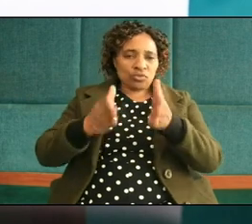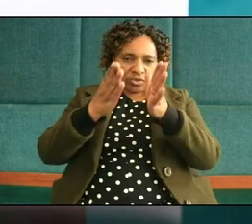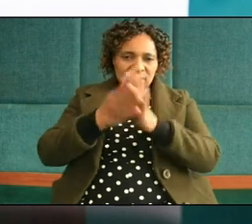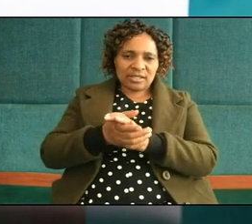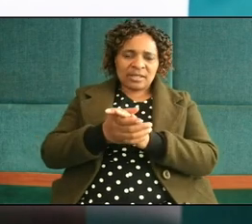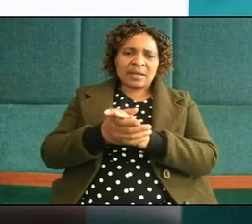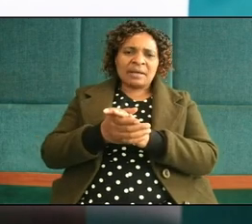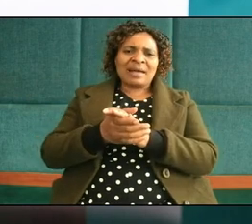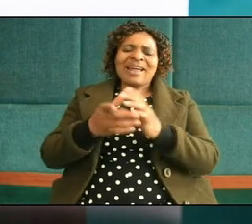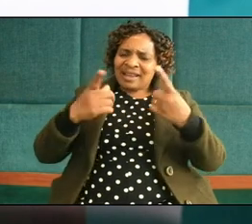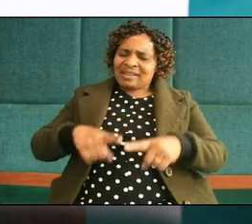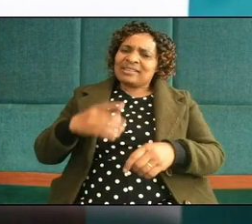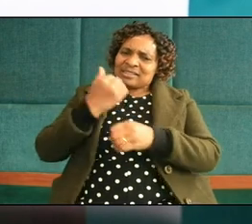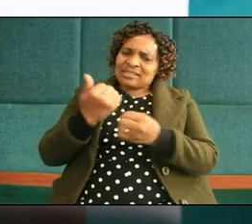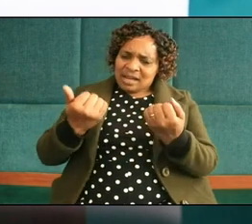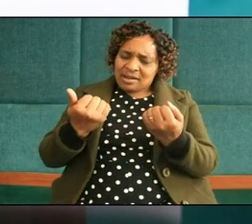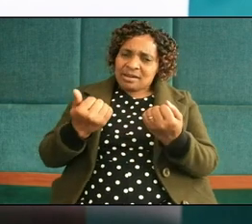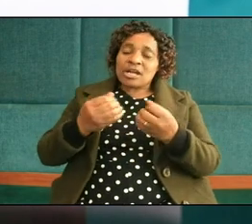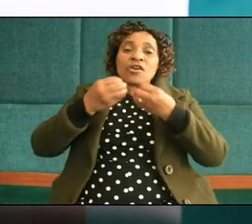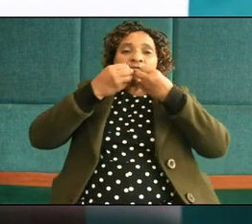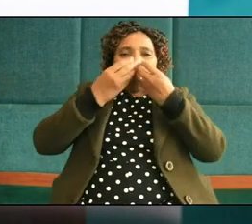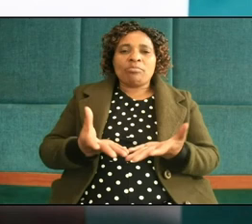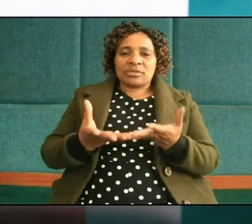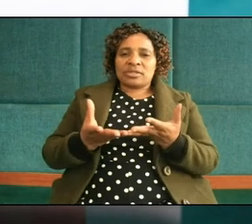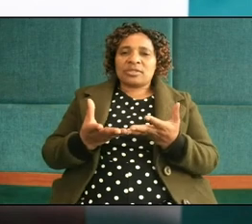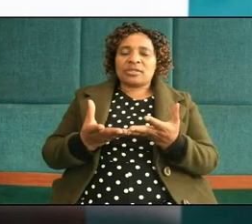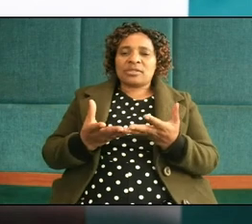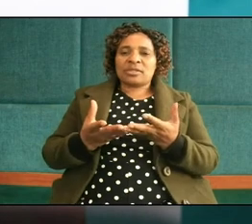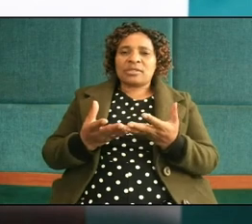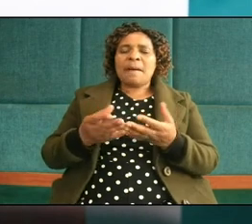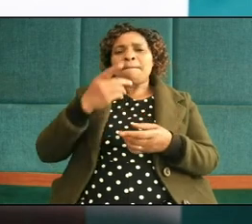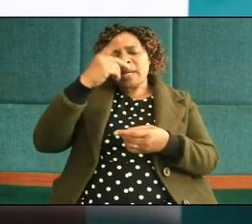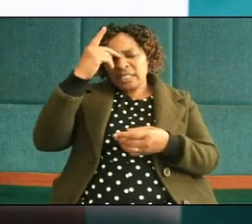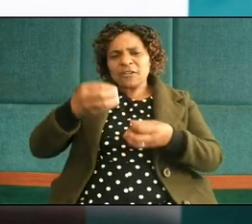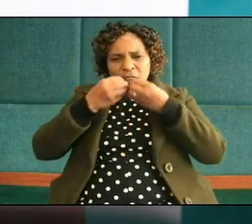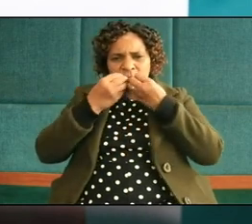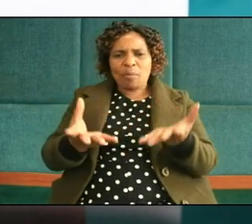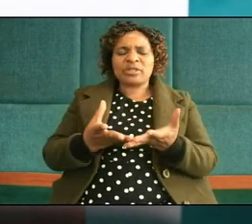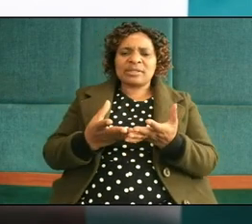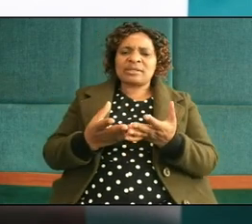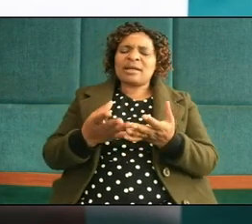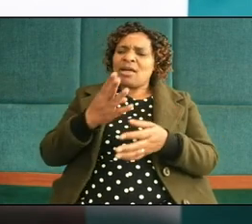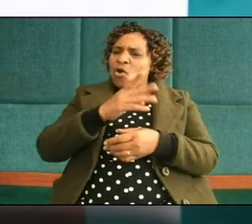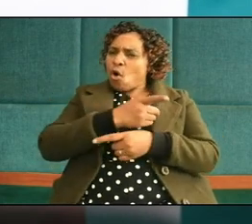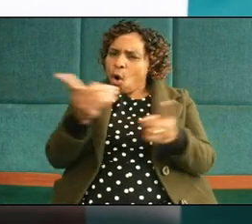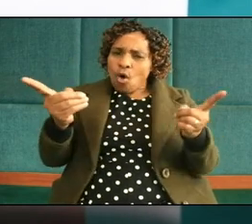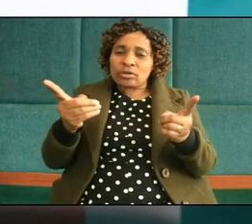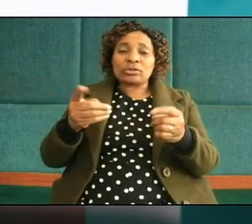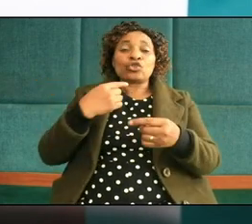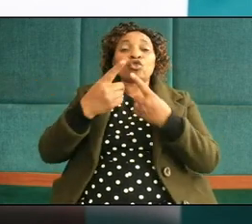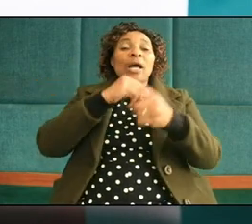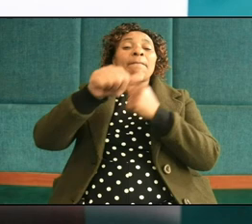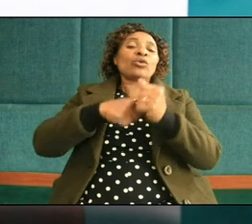let the church be informed let our parents be informed let them talk about it let